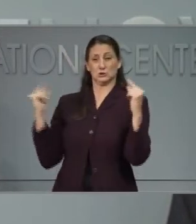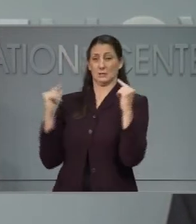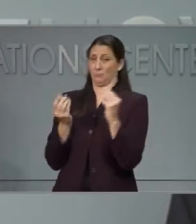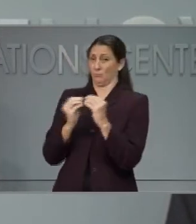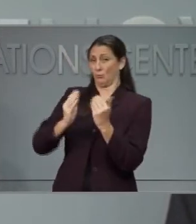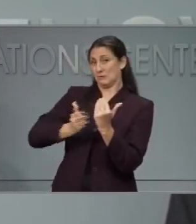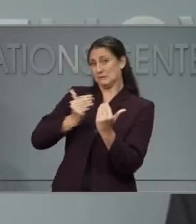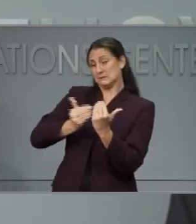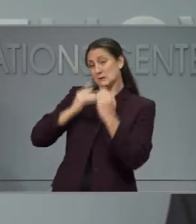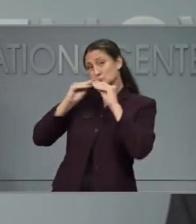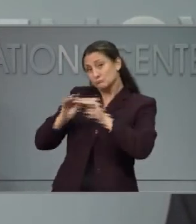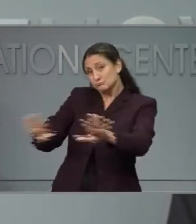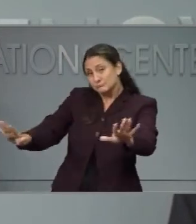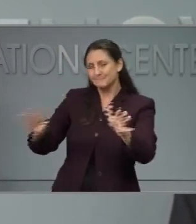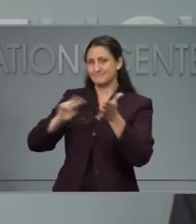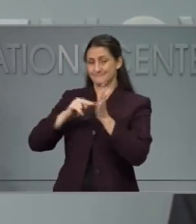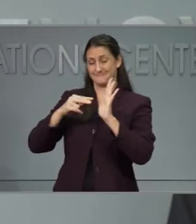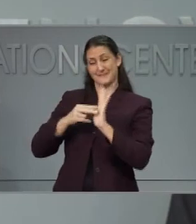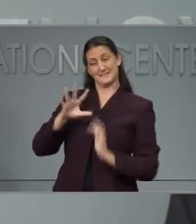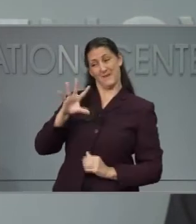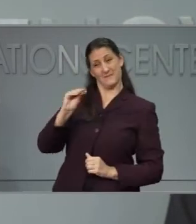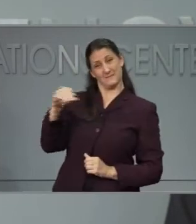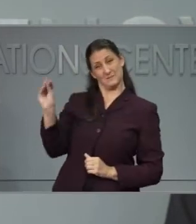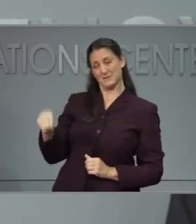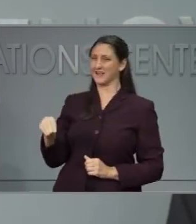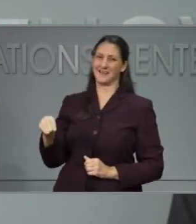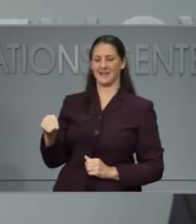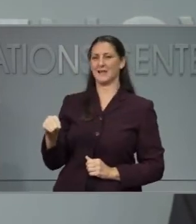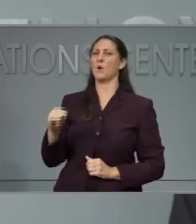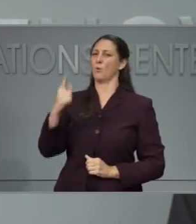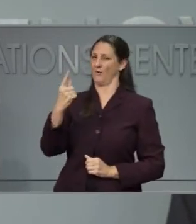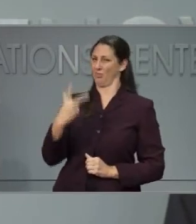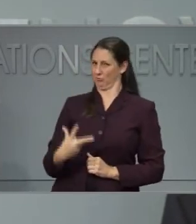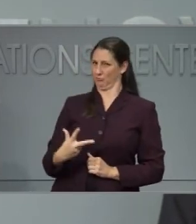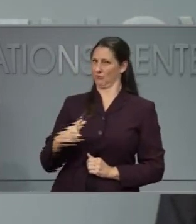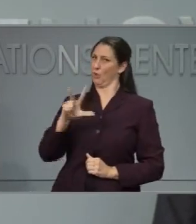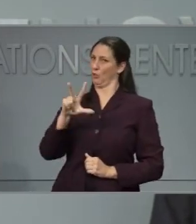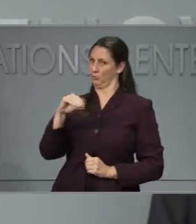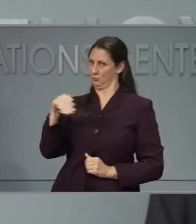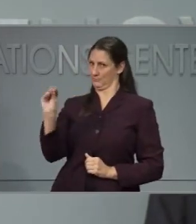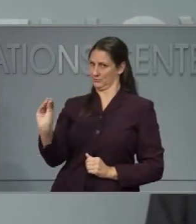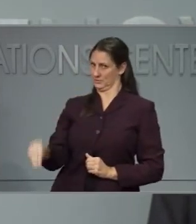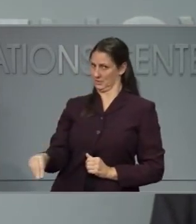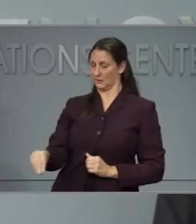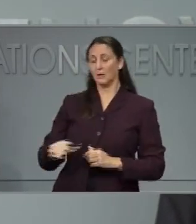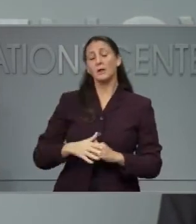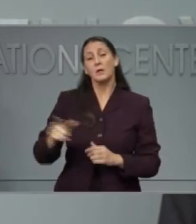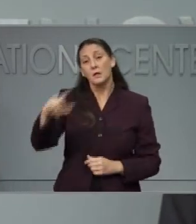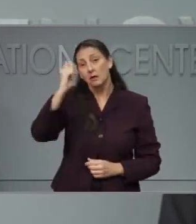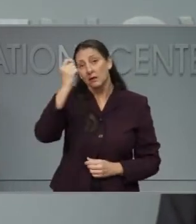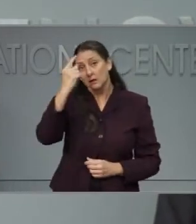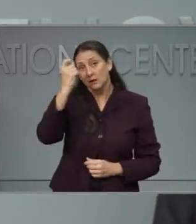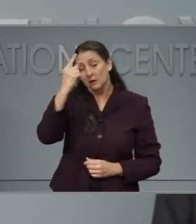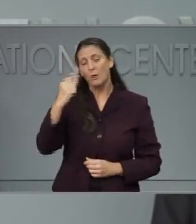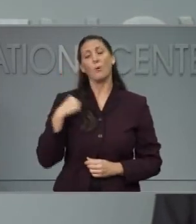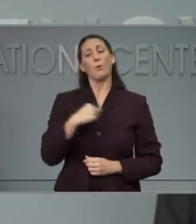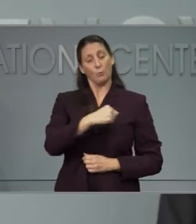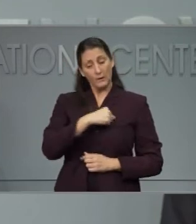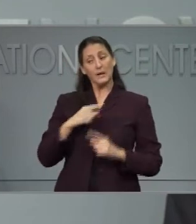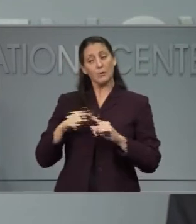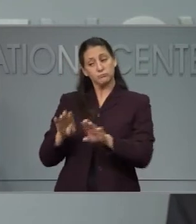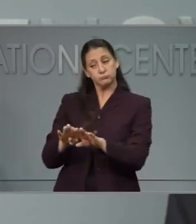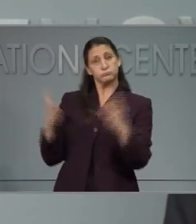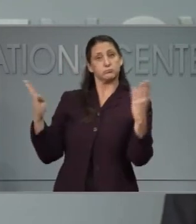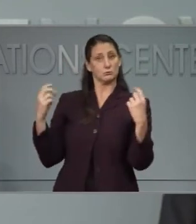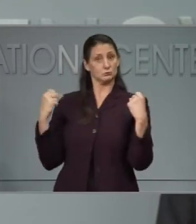the opportunity to remind folks that just because we're easing restrictions on gyms does not mean that's the right choice for everyone. I want to